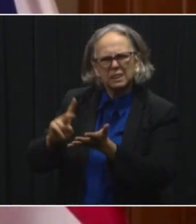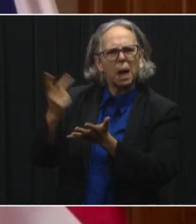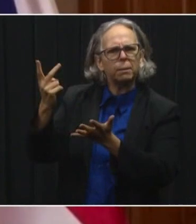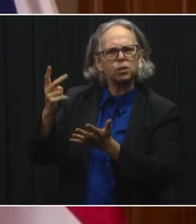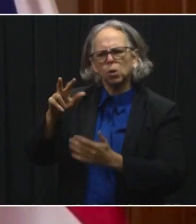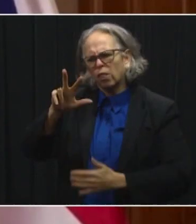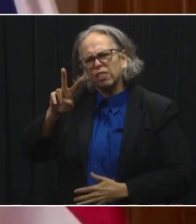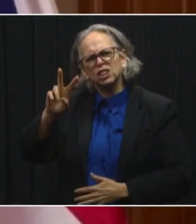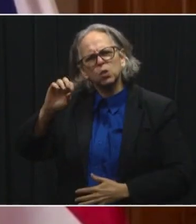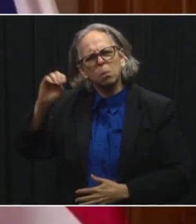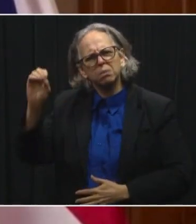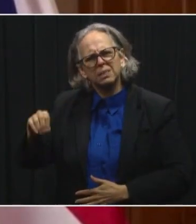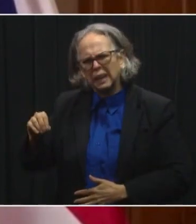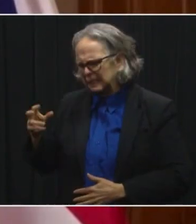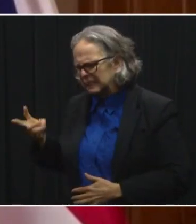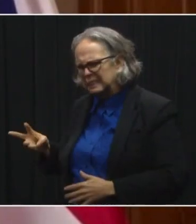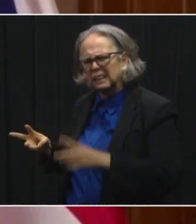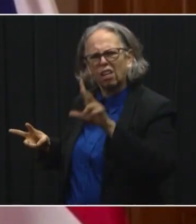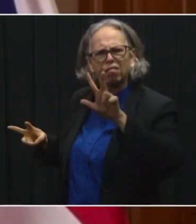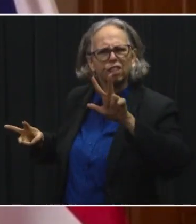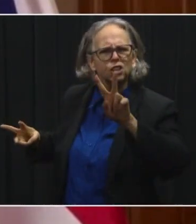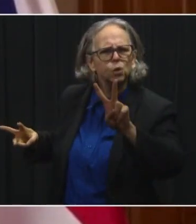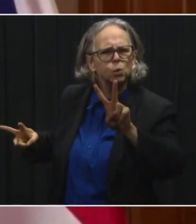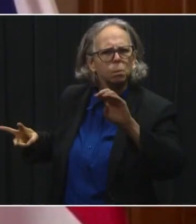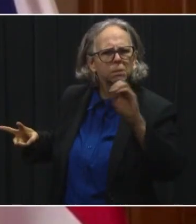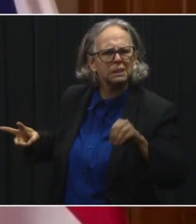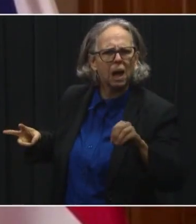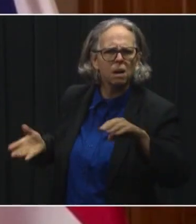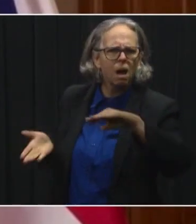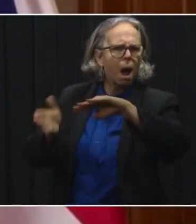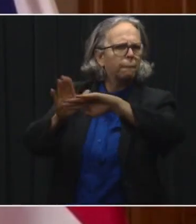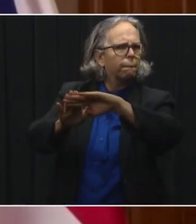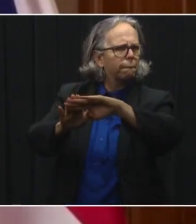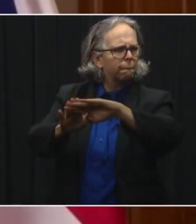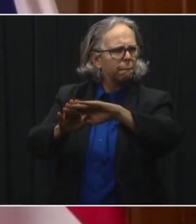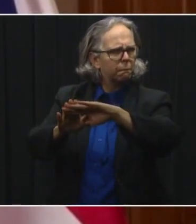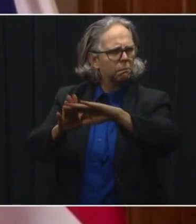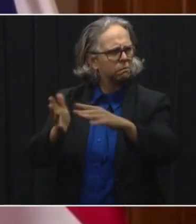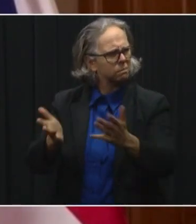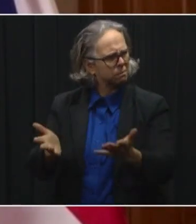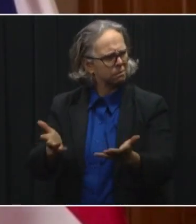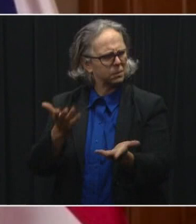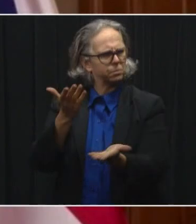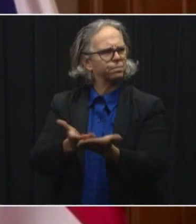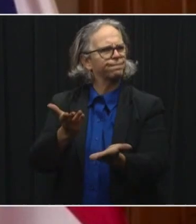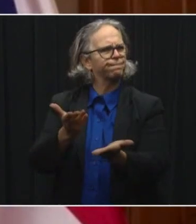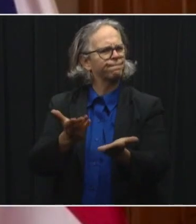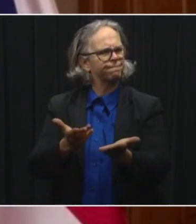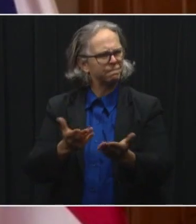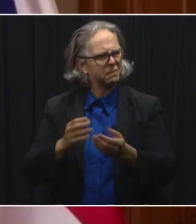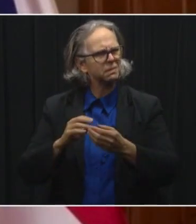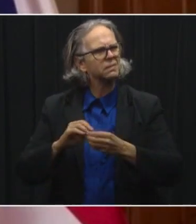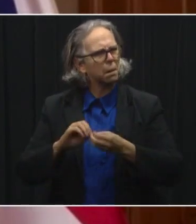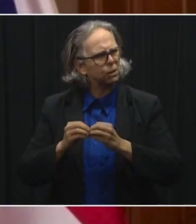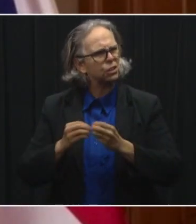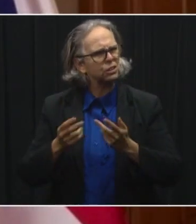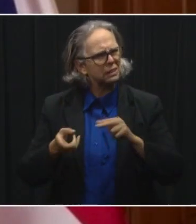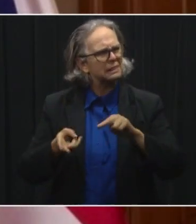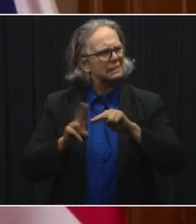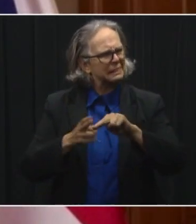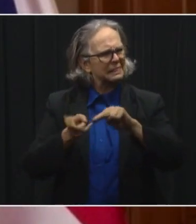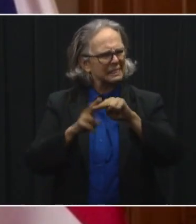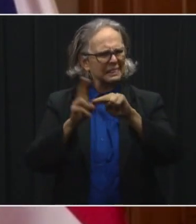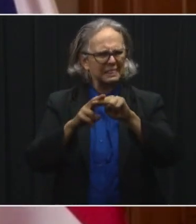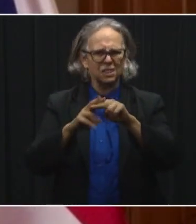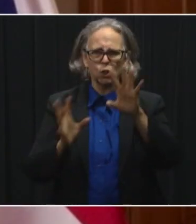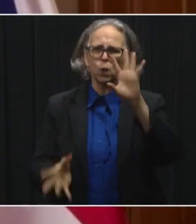coming from those under 50. Uh, despite the fact that our total hospitalizations now are lower, our total are lower than at